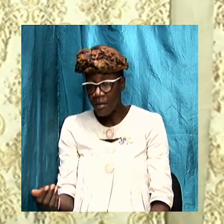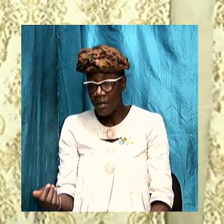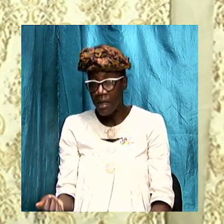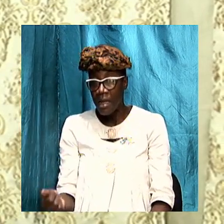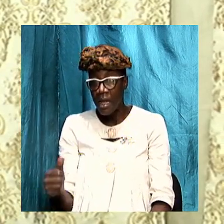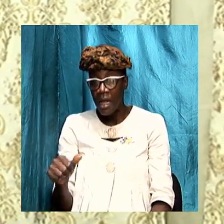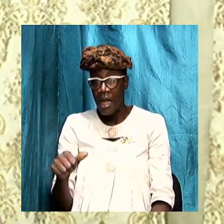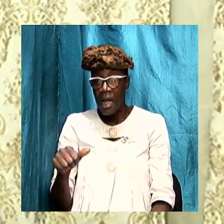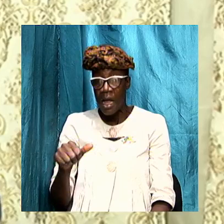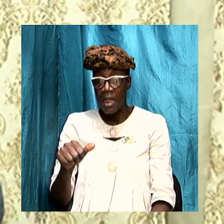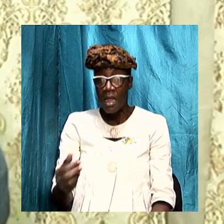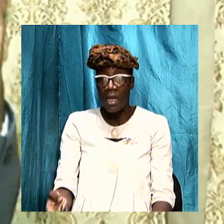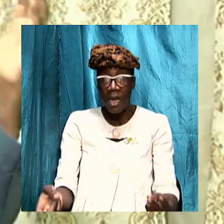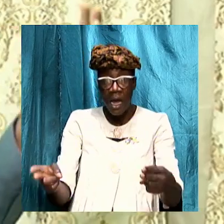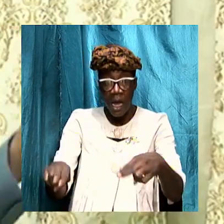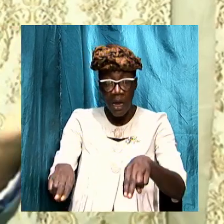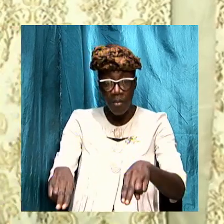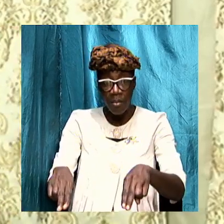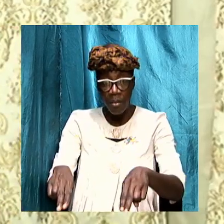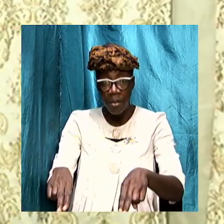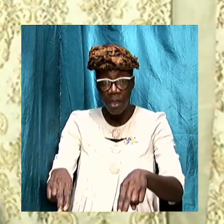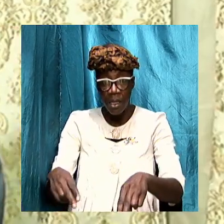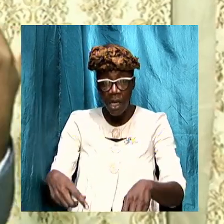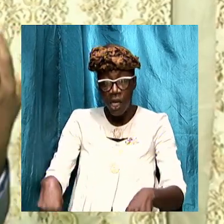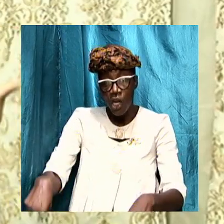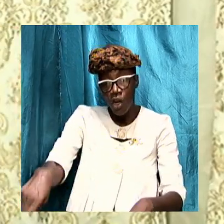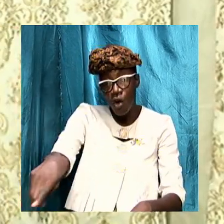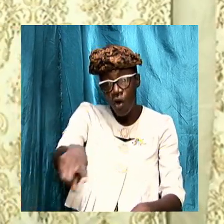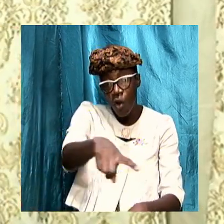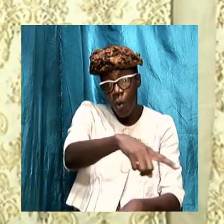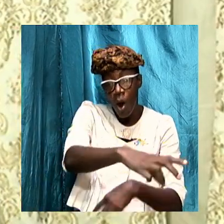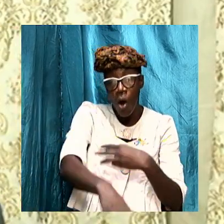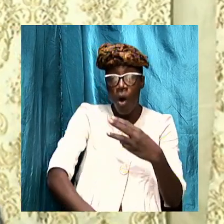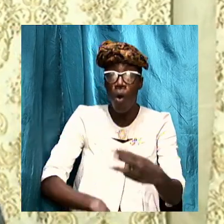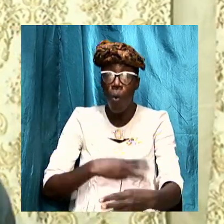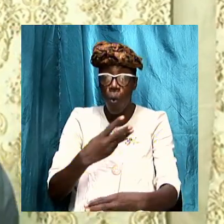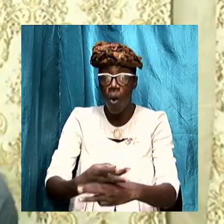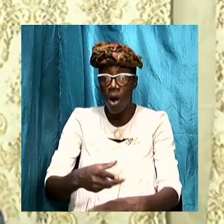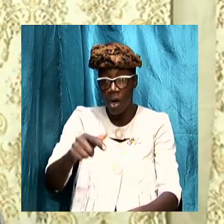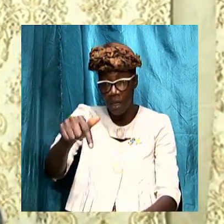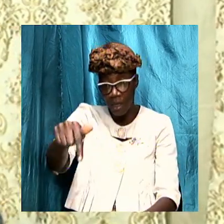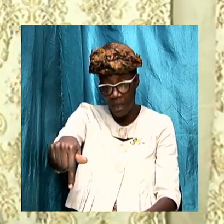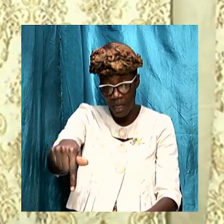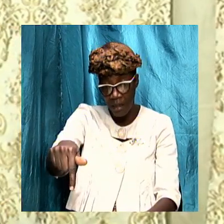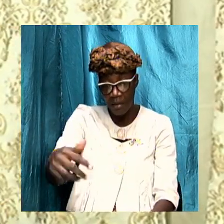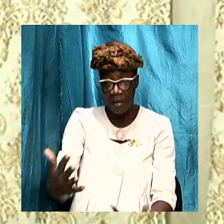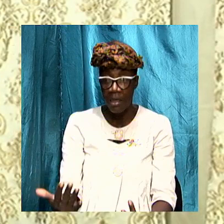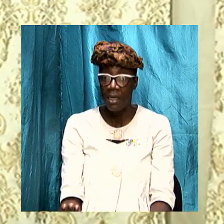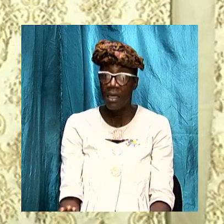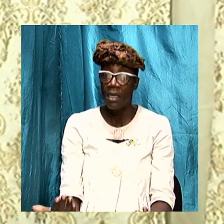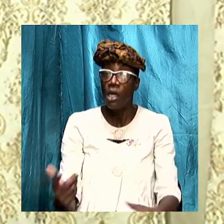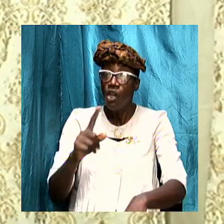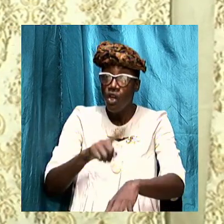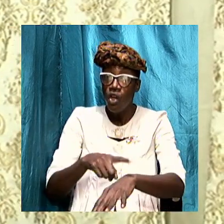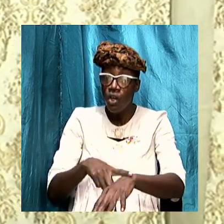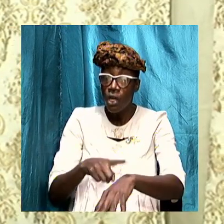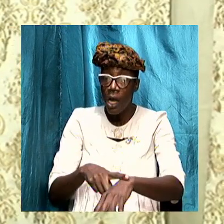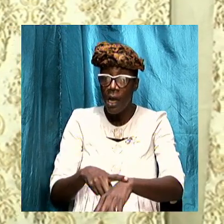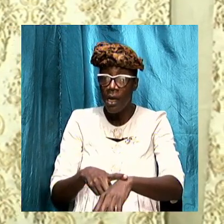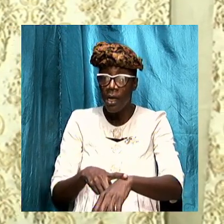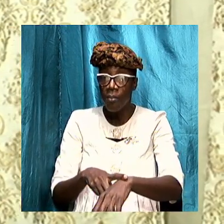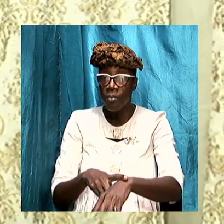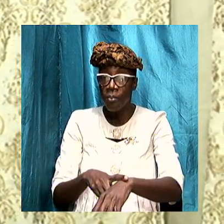in our system our world system at this present time our